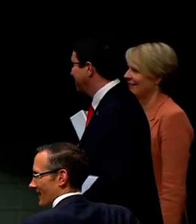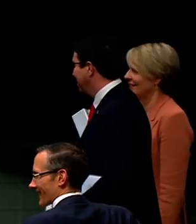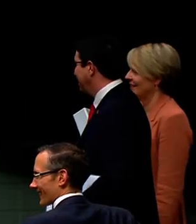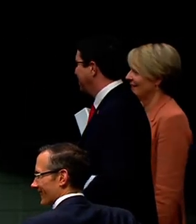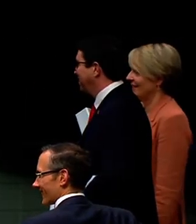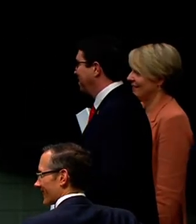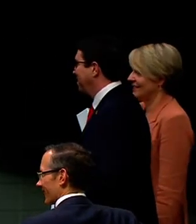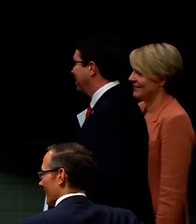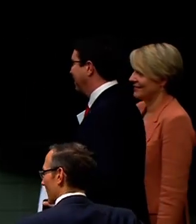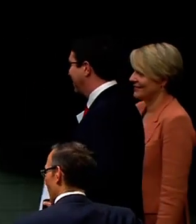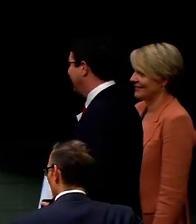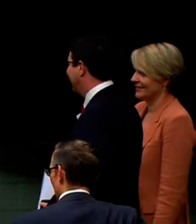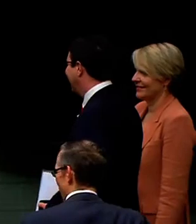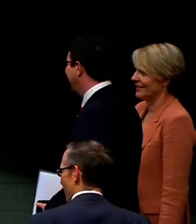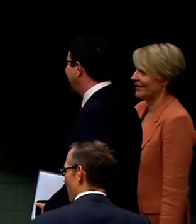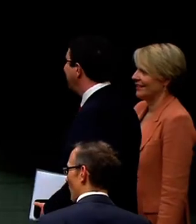Order.